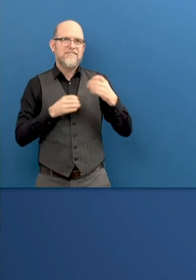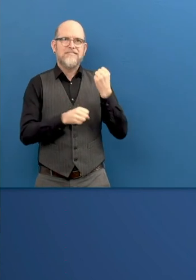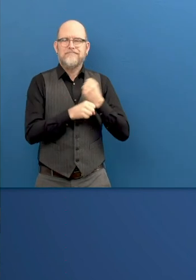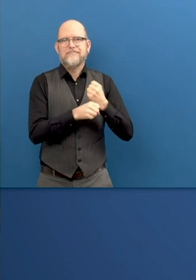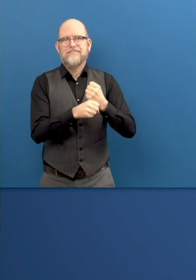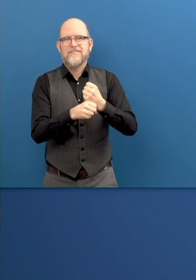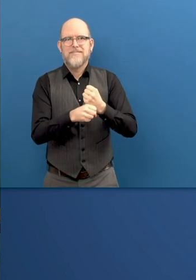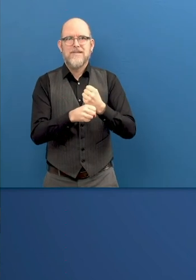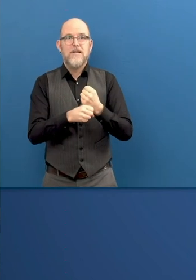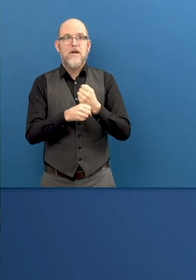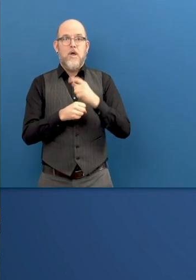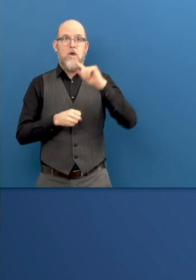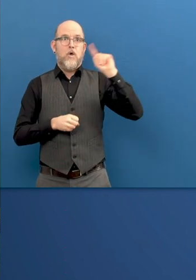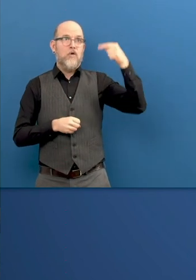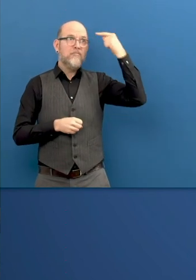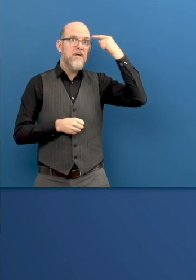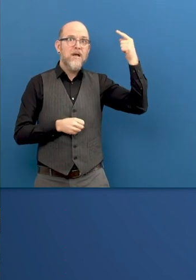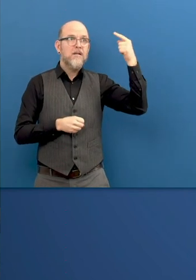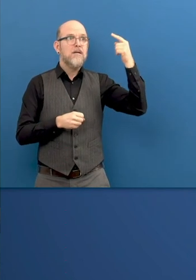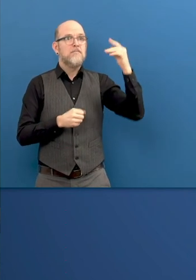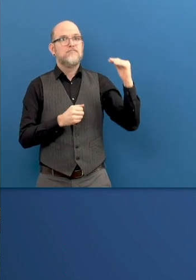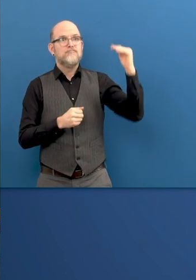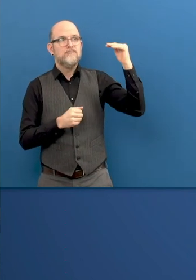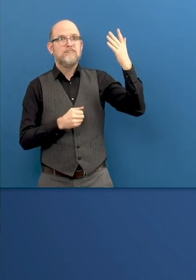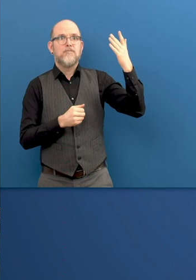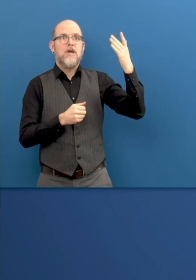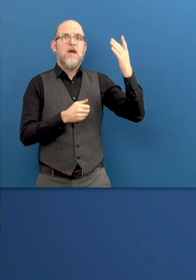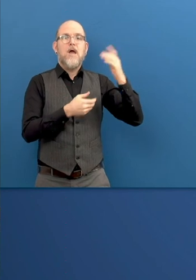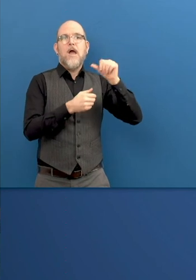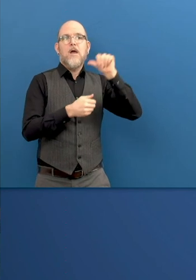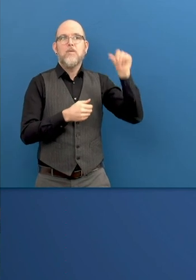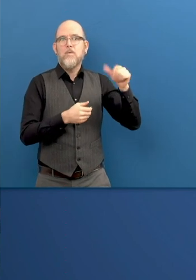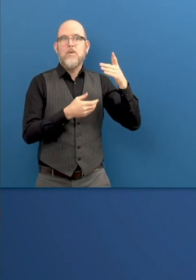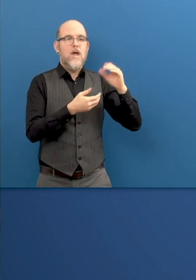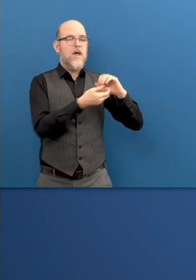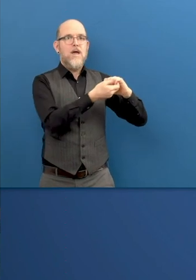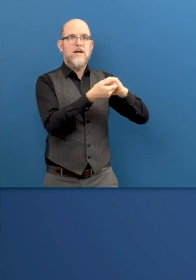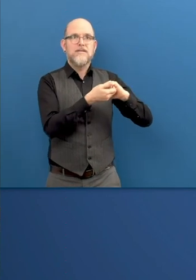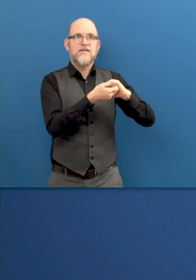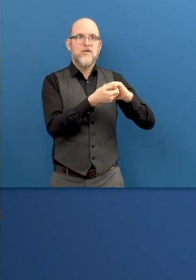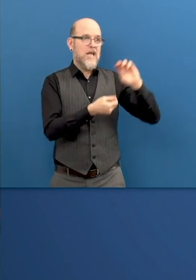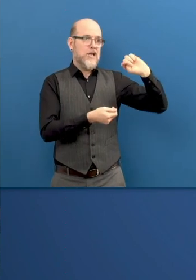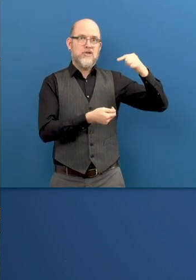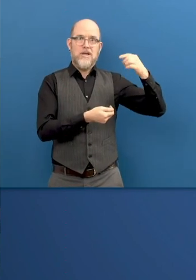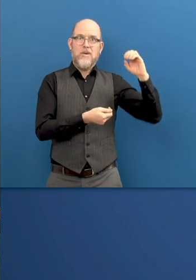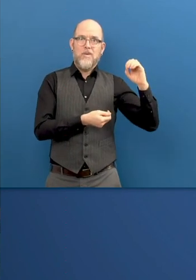with everybody in order to understand the needs of people with disabilities and then working in order to